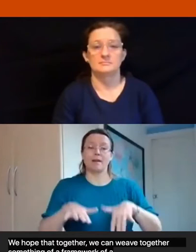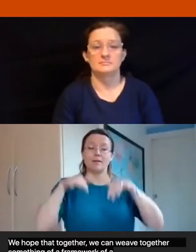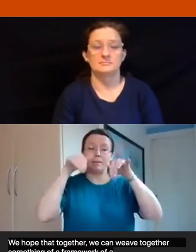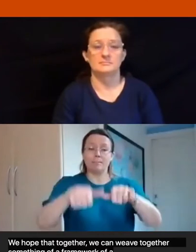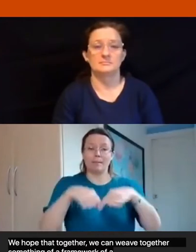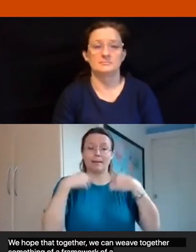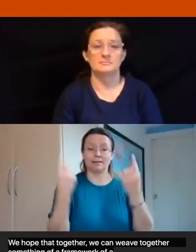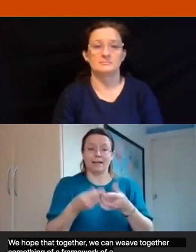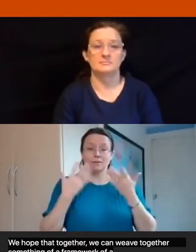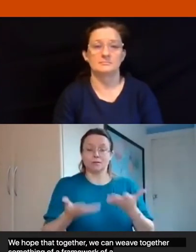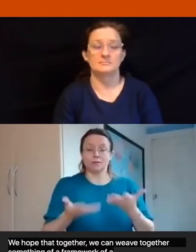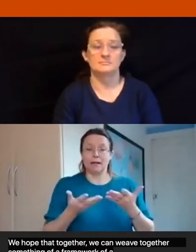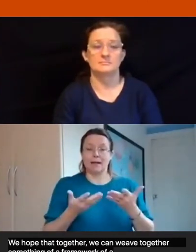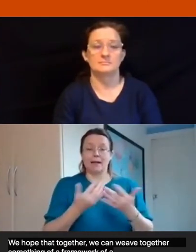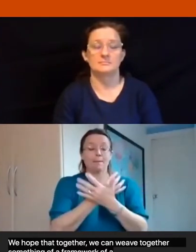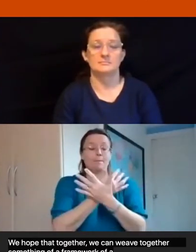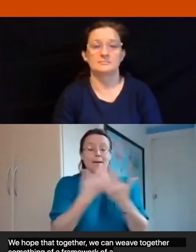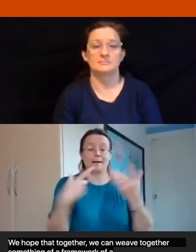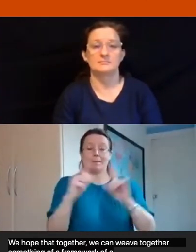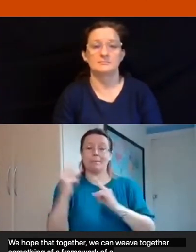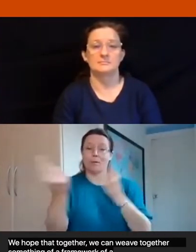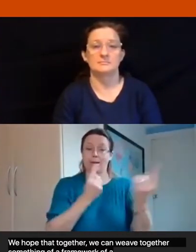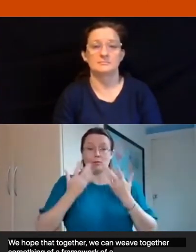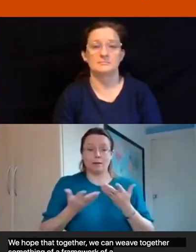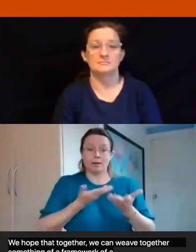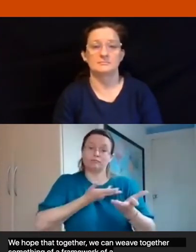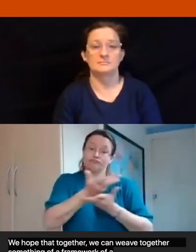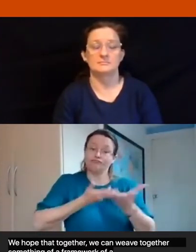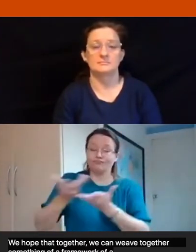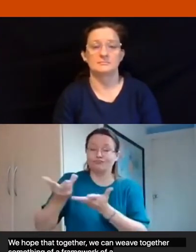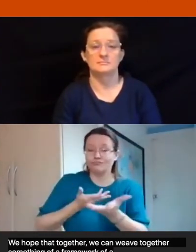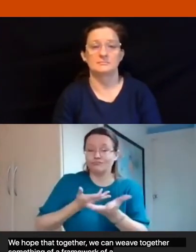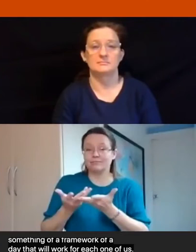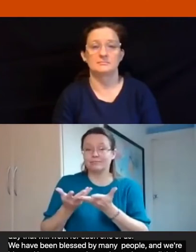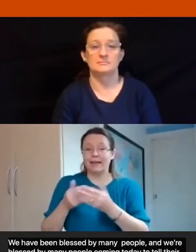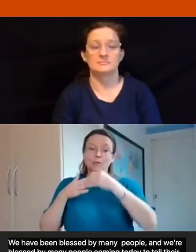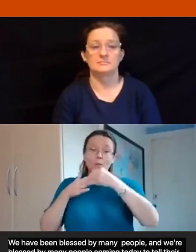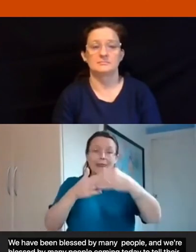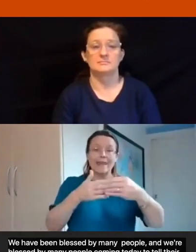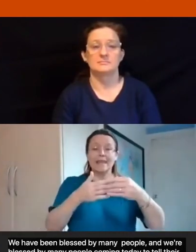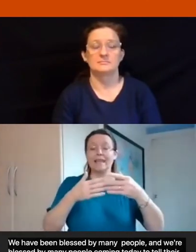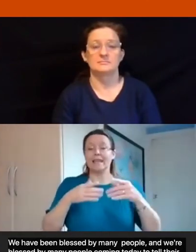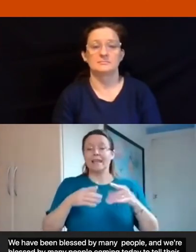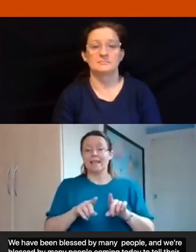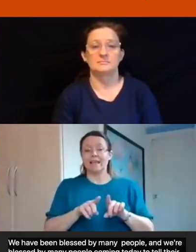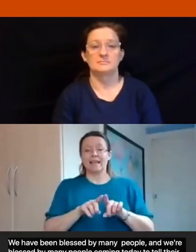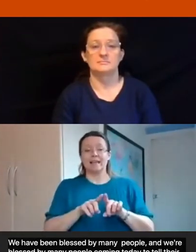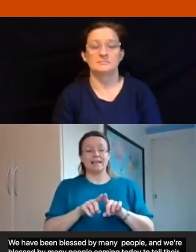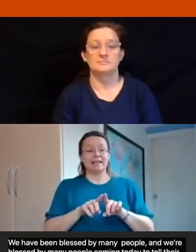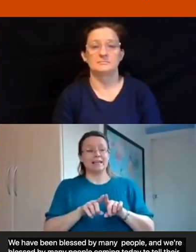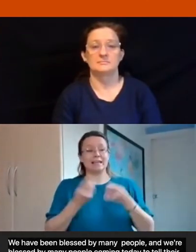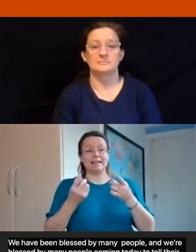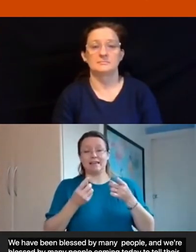coming today to tell their stories to share experience and to lead us through different ways in which we